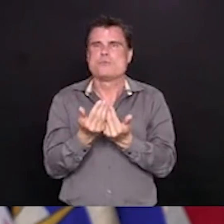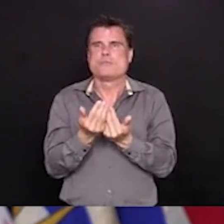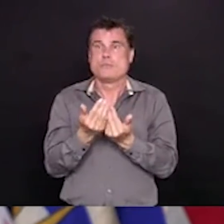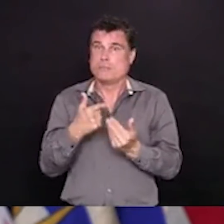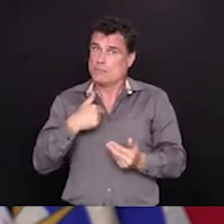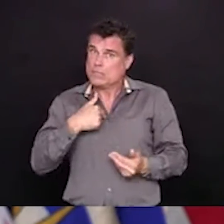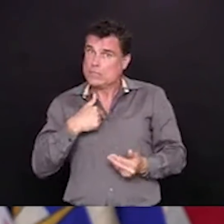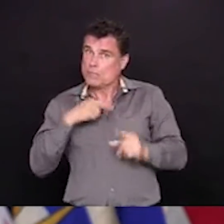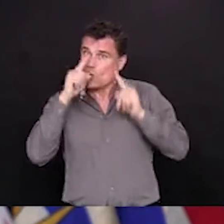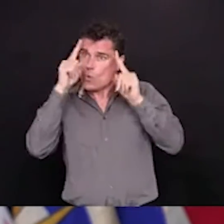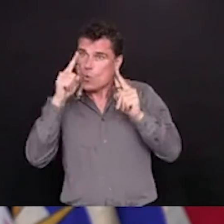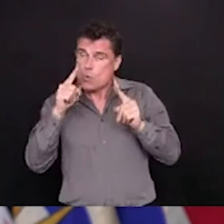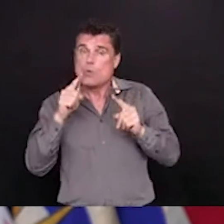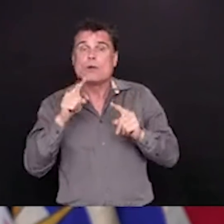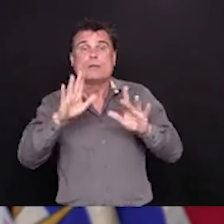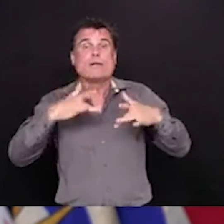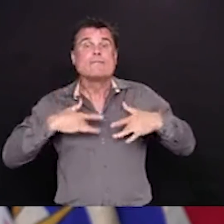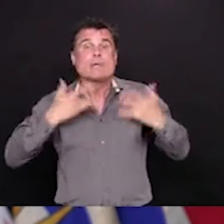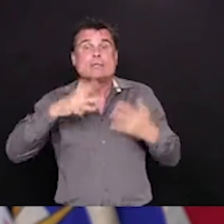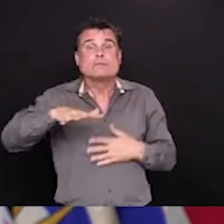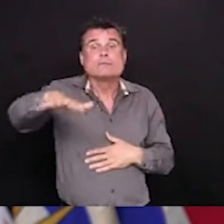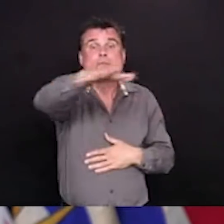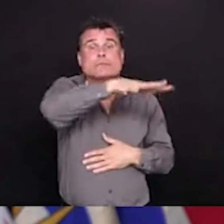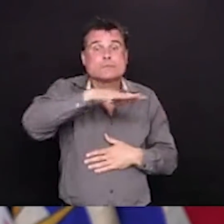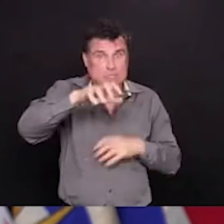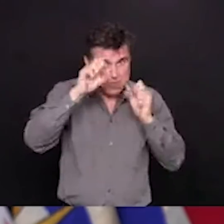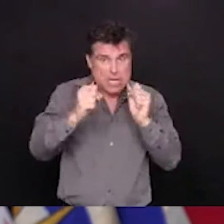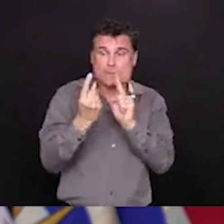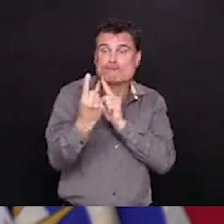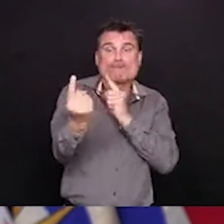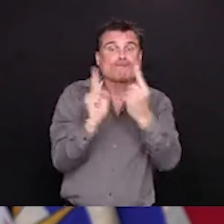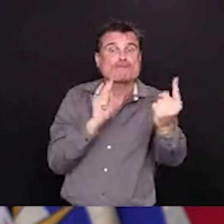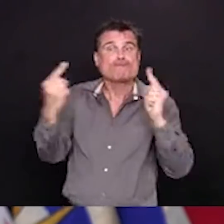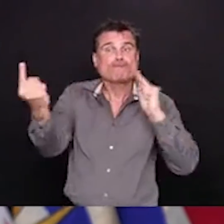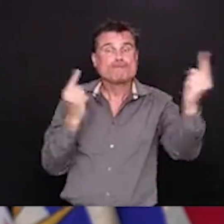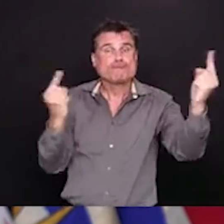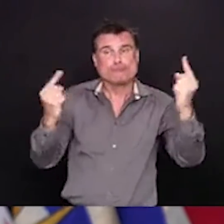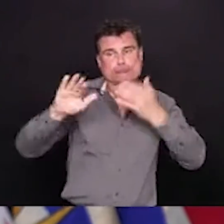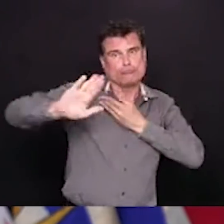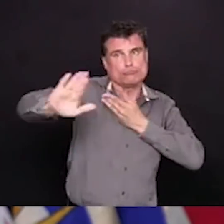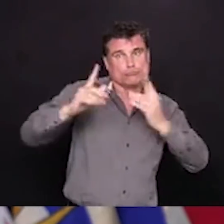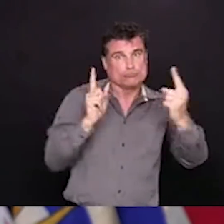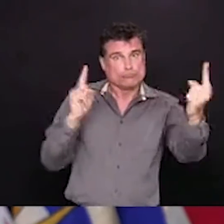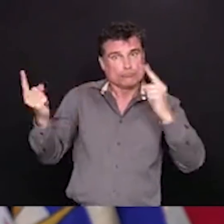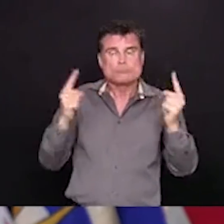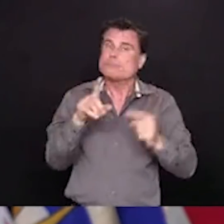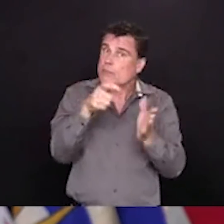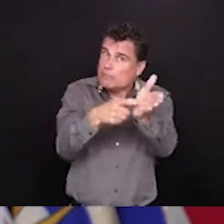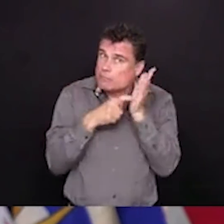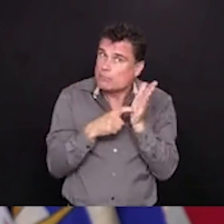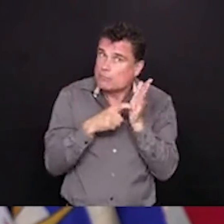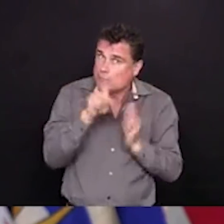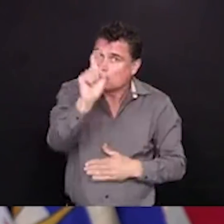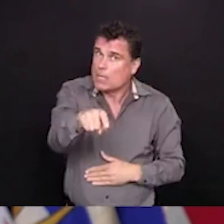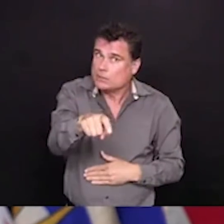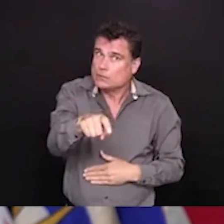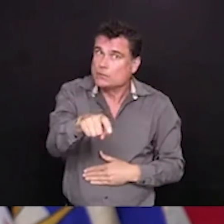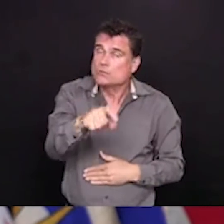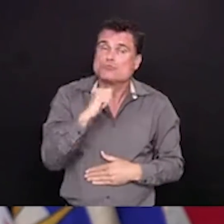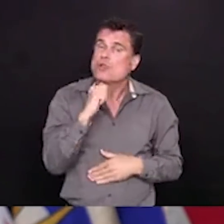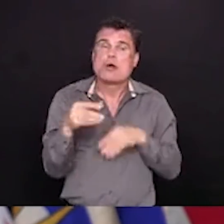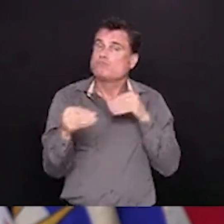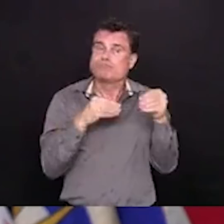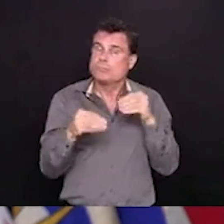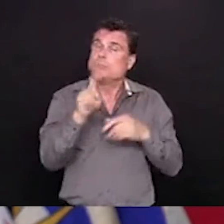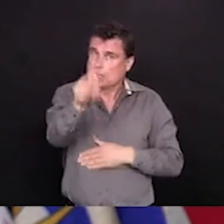Avoiding non-essential travel. Although we want to make sure that we have opportunities to connect with our families, our friends,